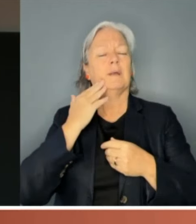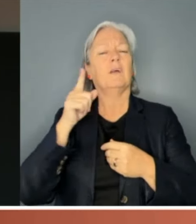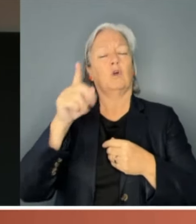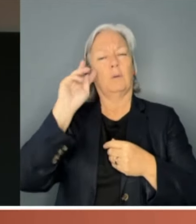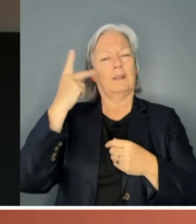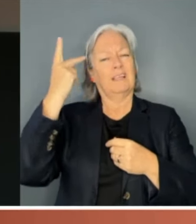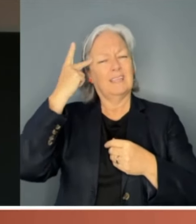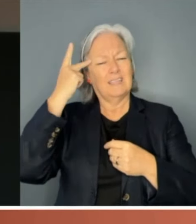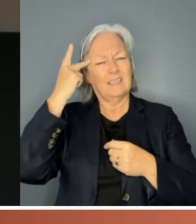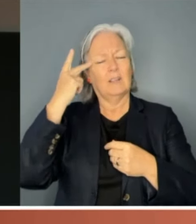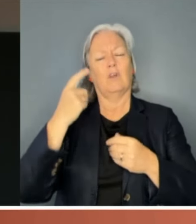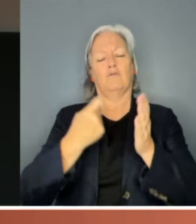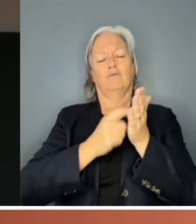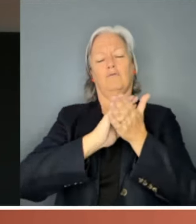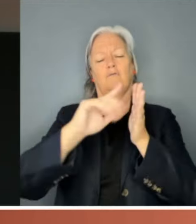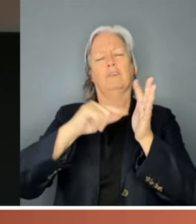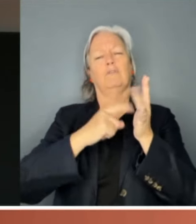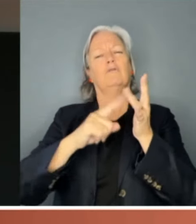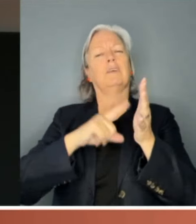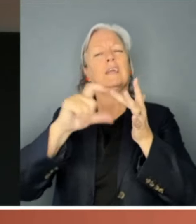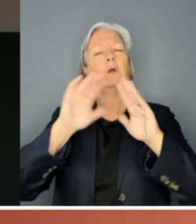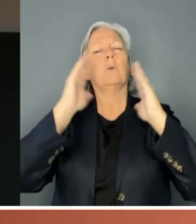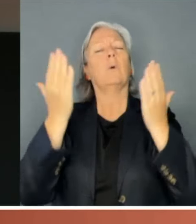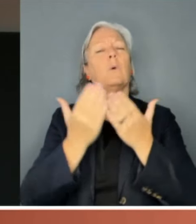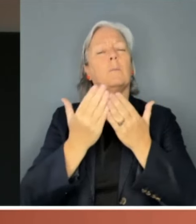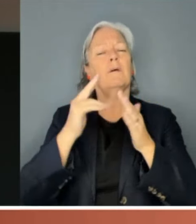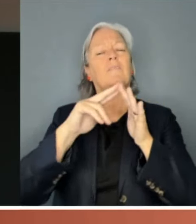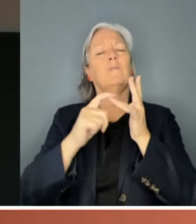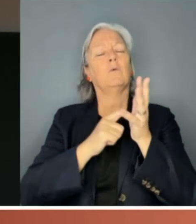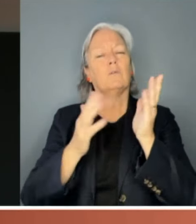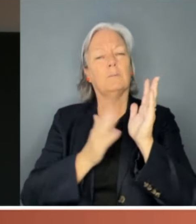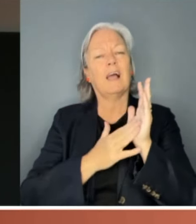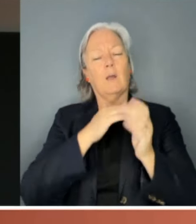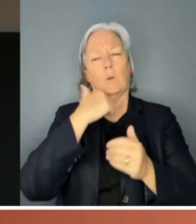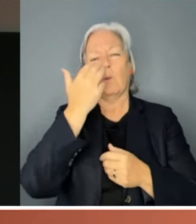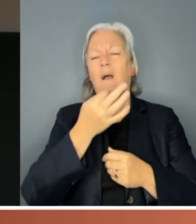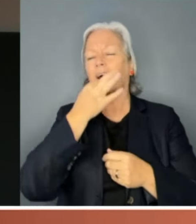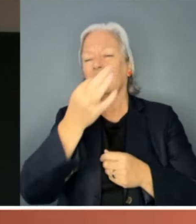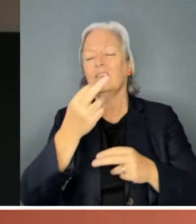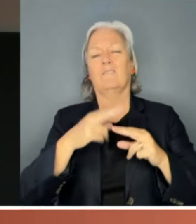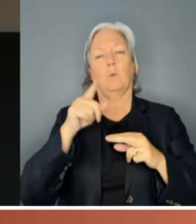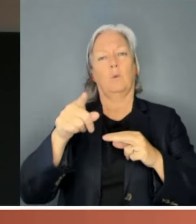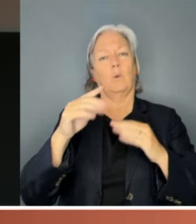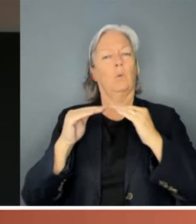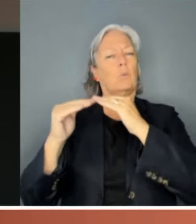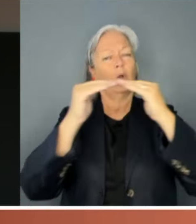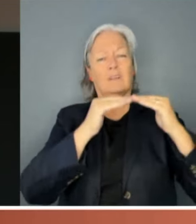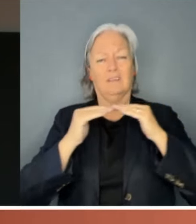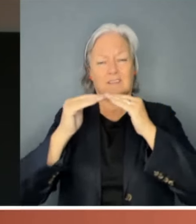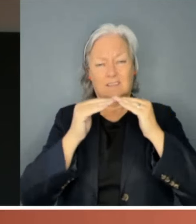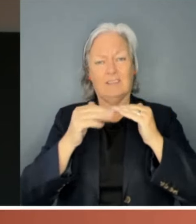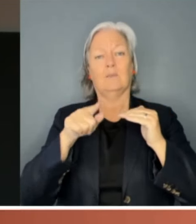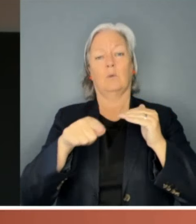Forum and has produced reports calling for gender equality at both the Inter-Parliamentary Union